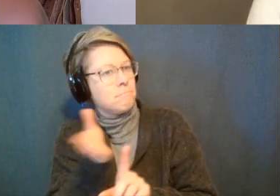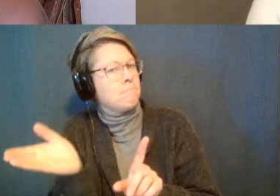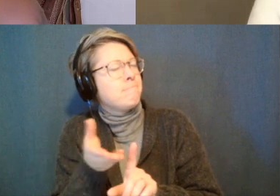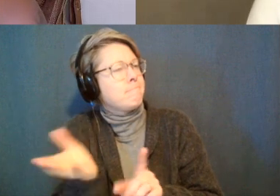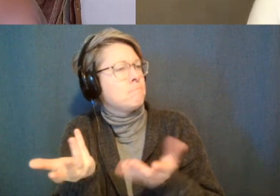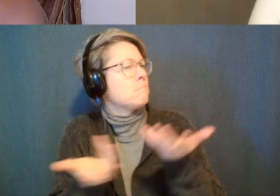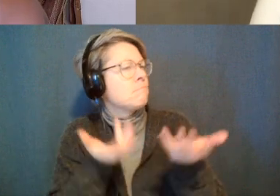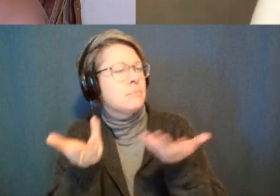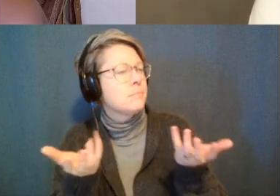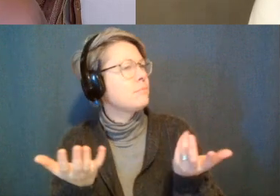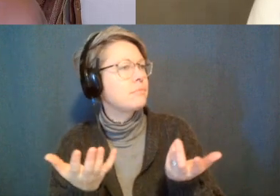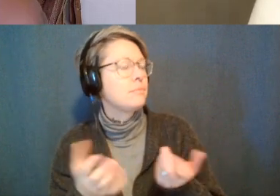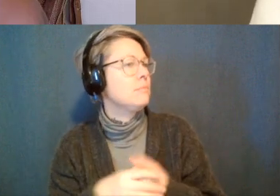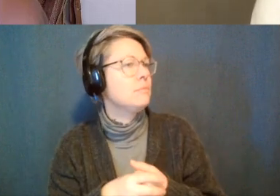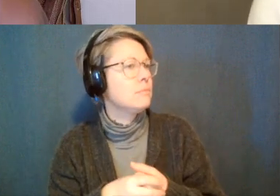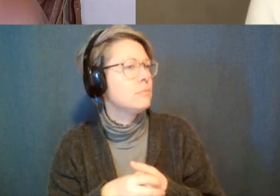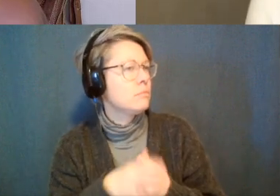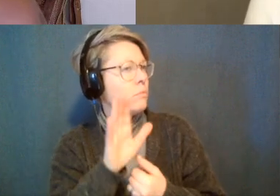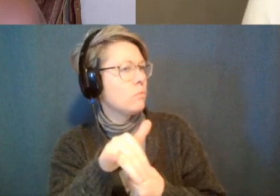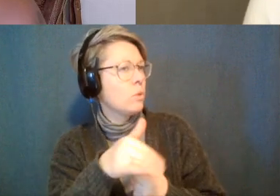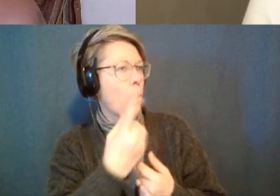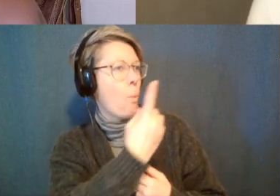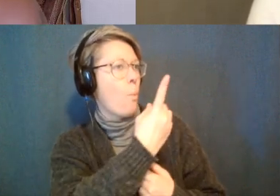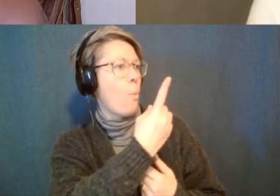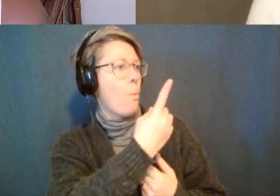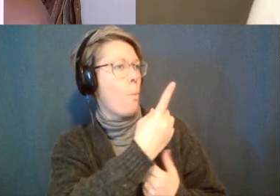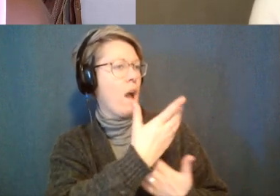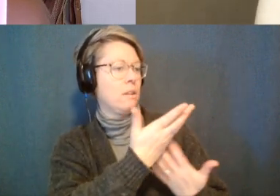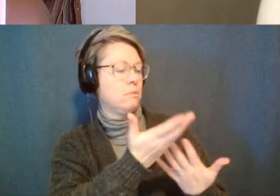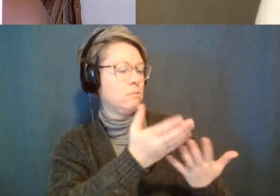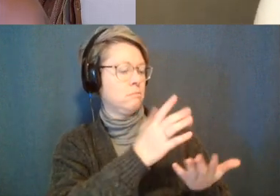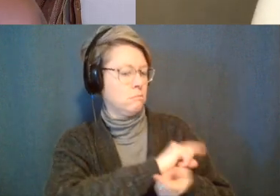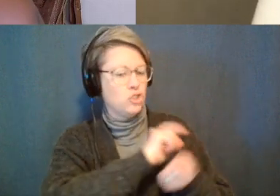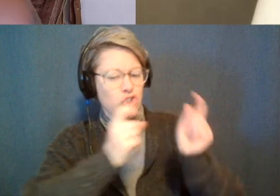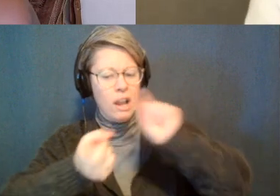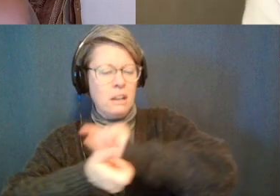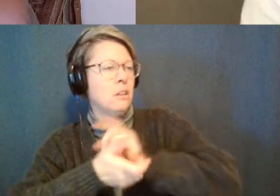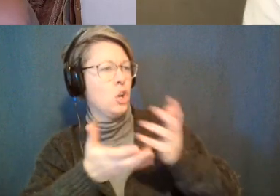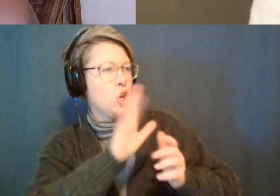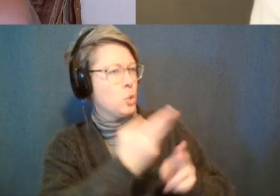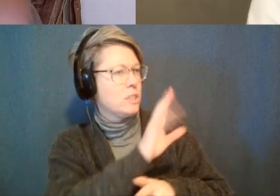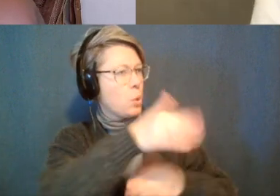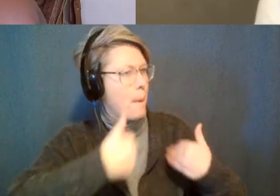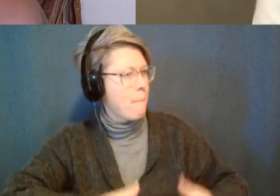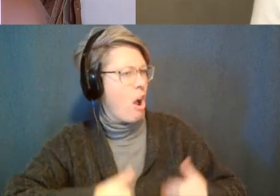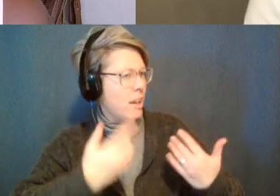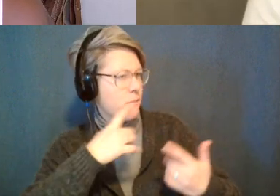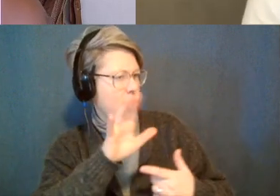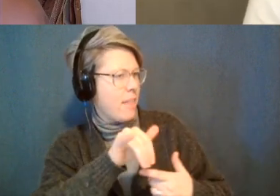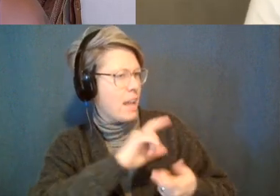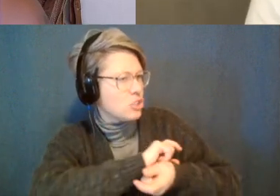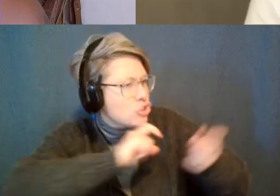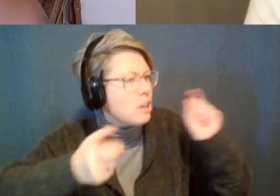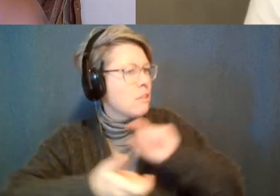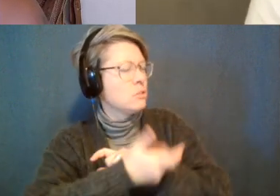sort of speak where um you're taking one thing and you're turning it into another and you're using your body to do that we are that